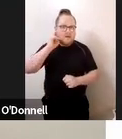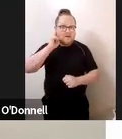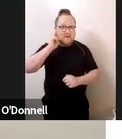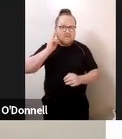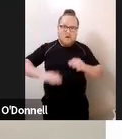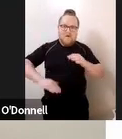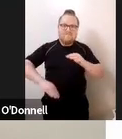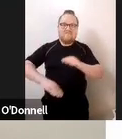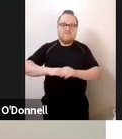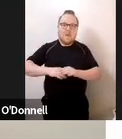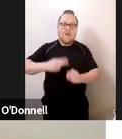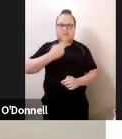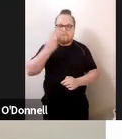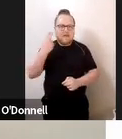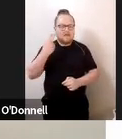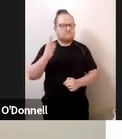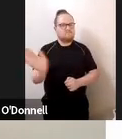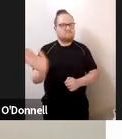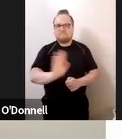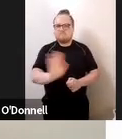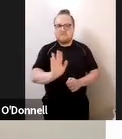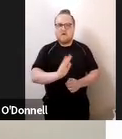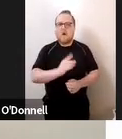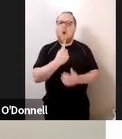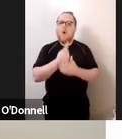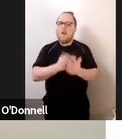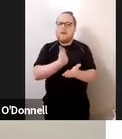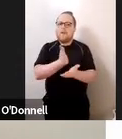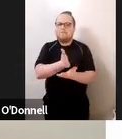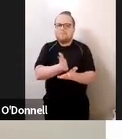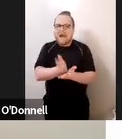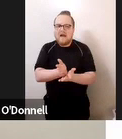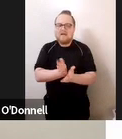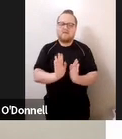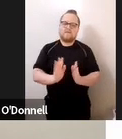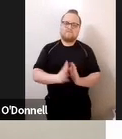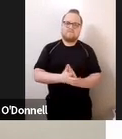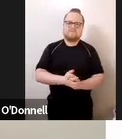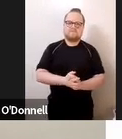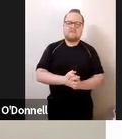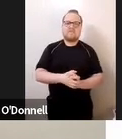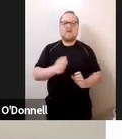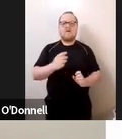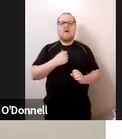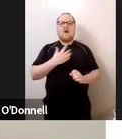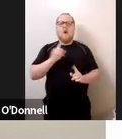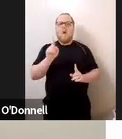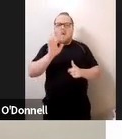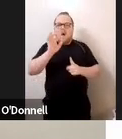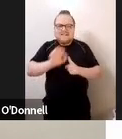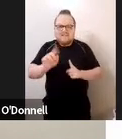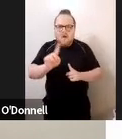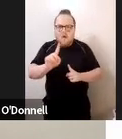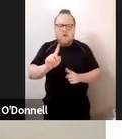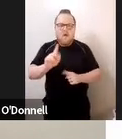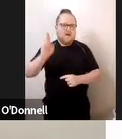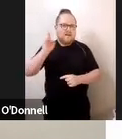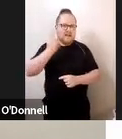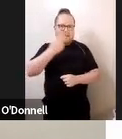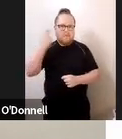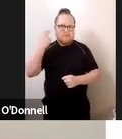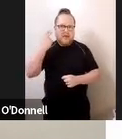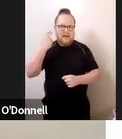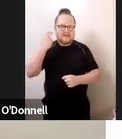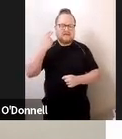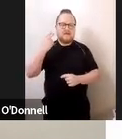so let's think about well what does the word deafblind mean we need to understand it that we need to define it